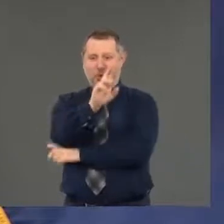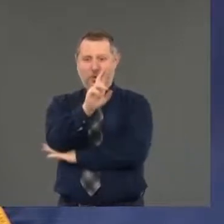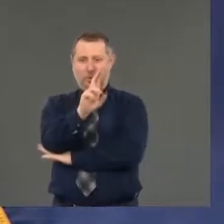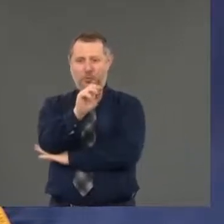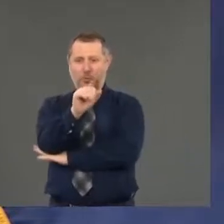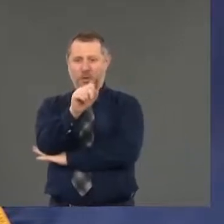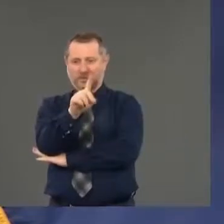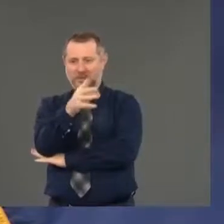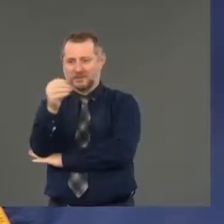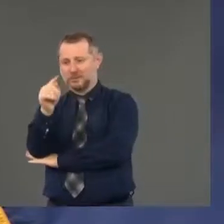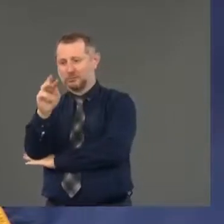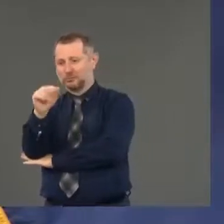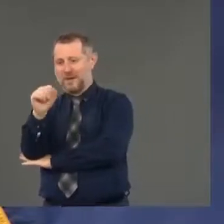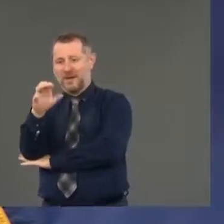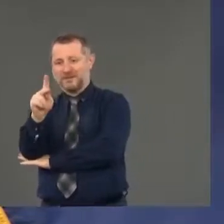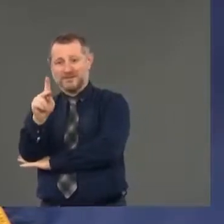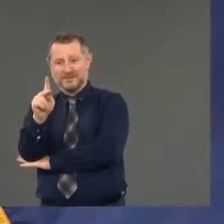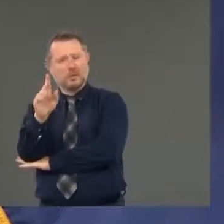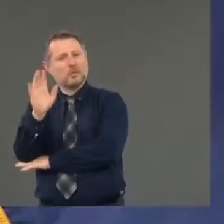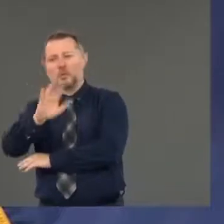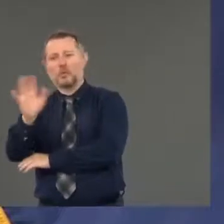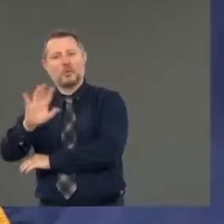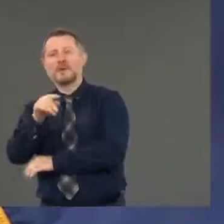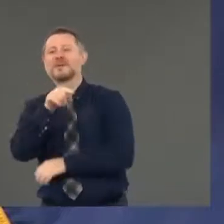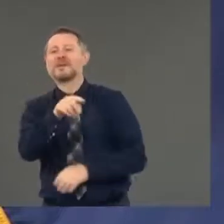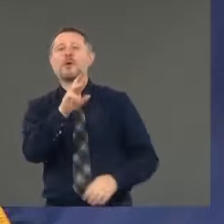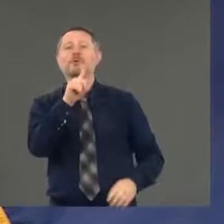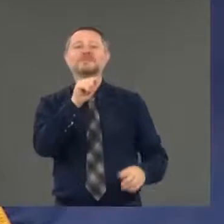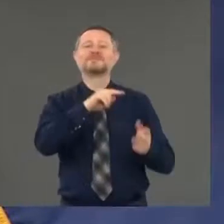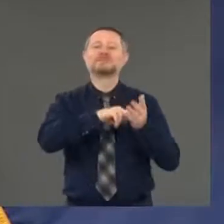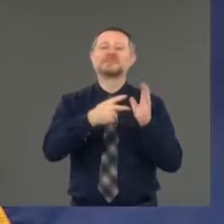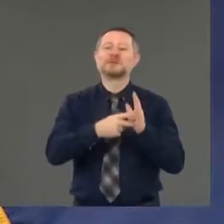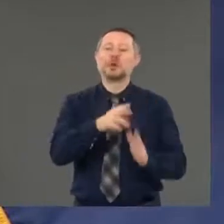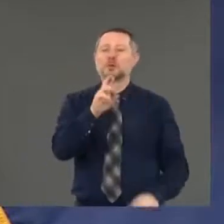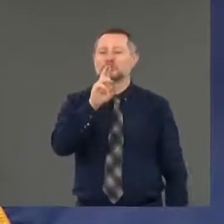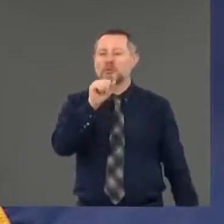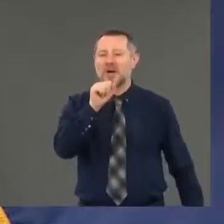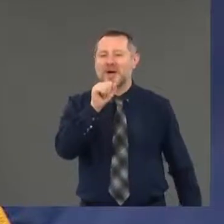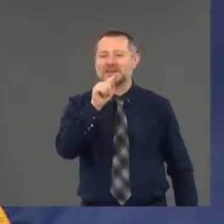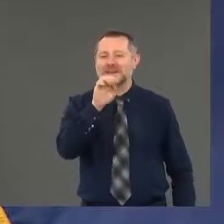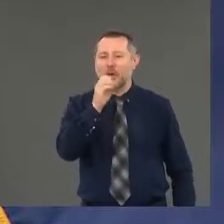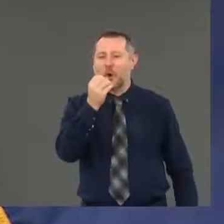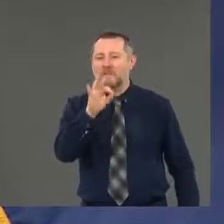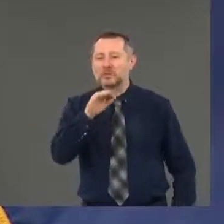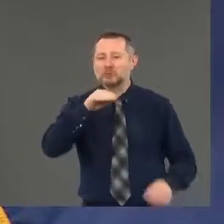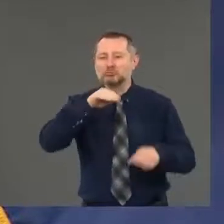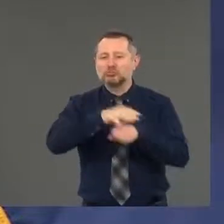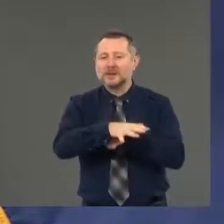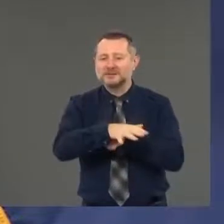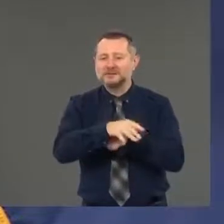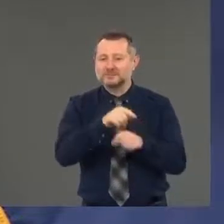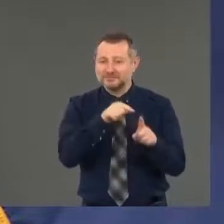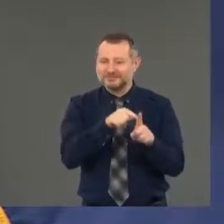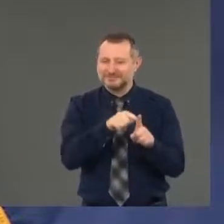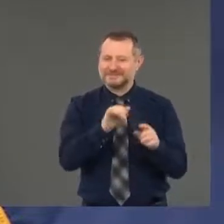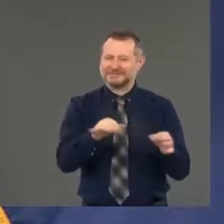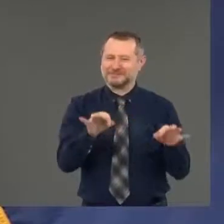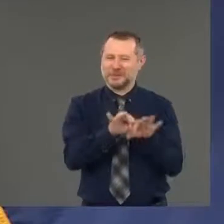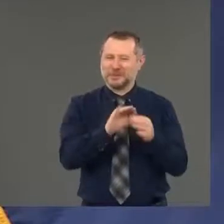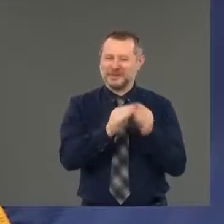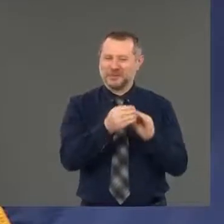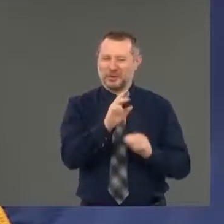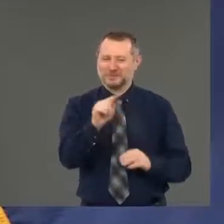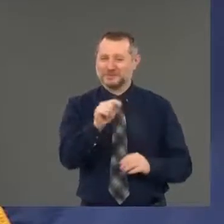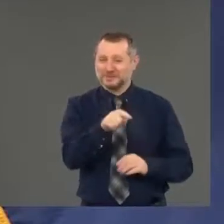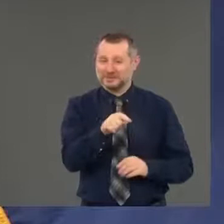which is really the seminal number, because that is, if it goes over one, that's